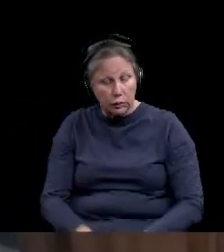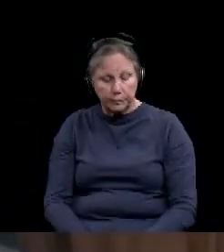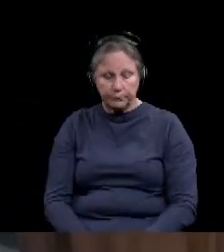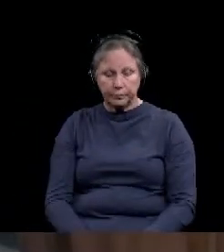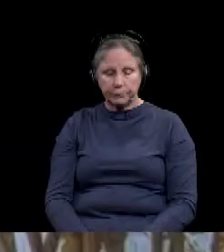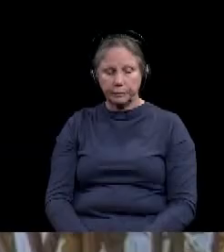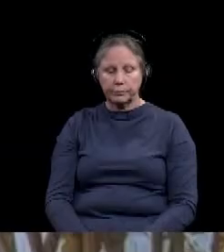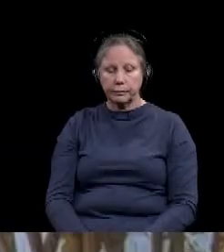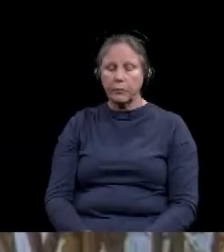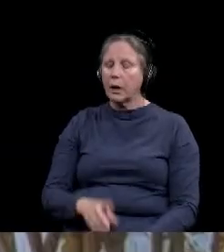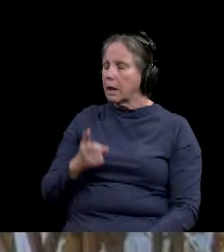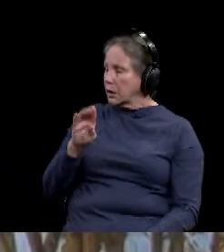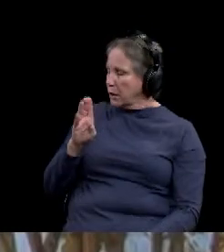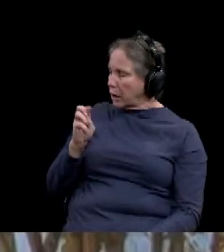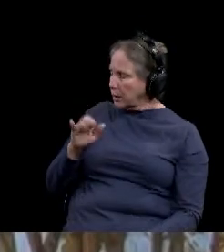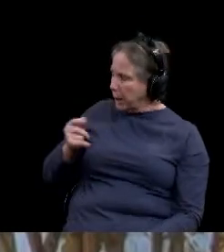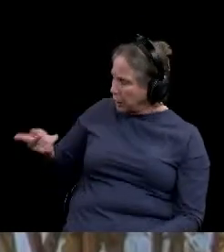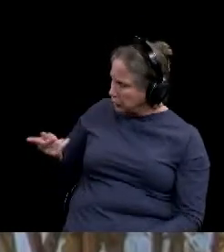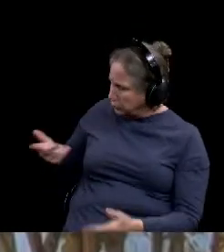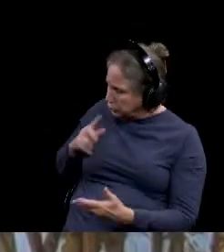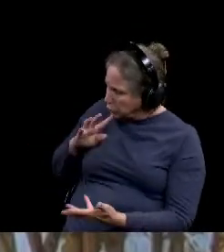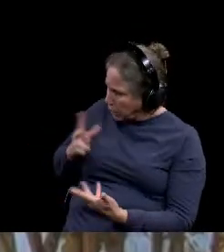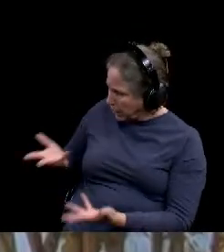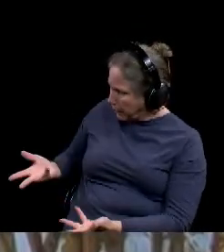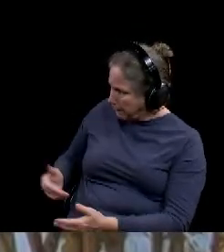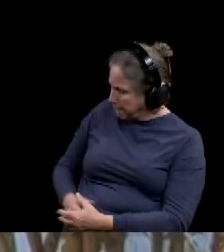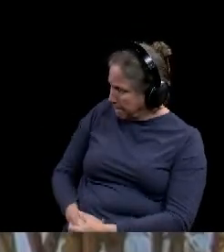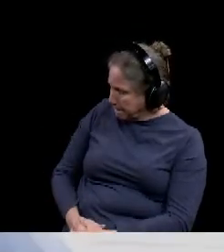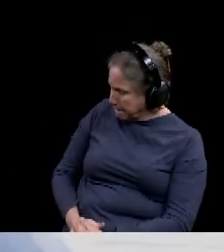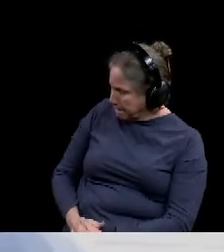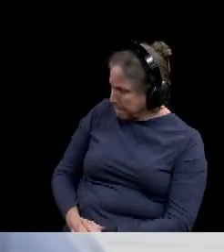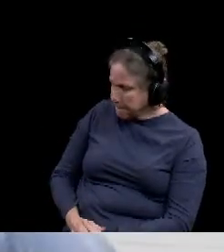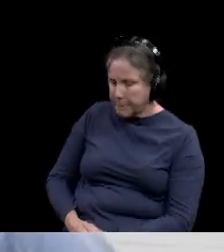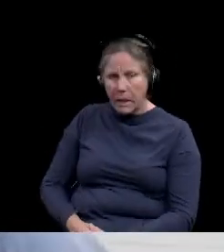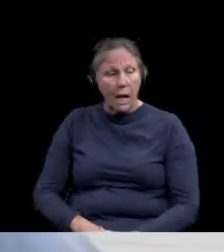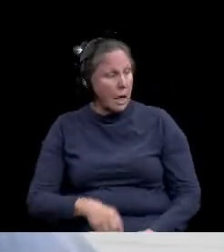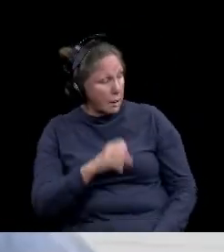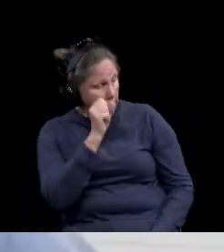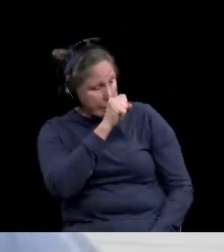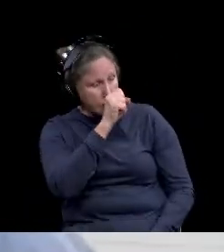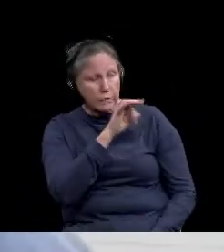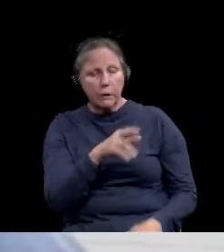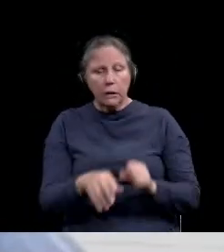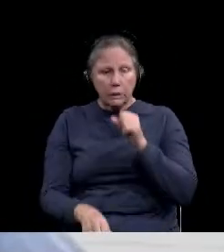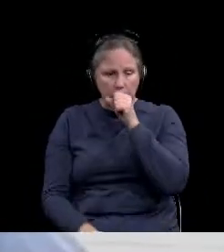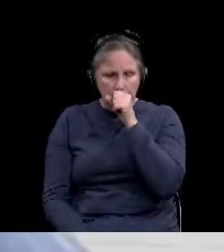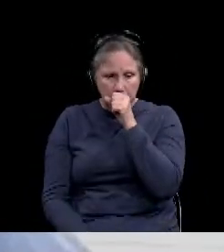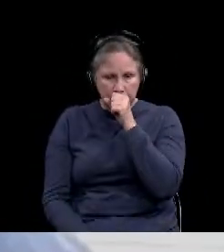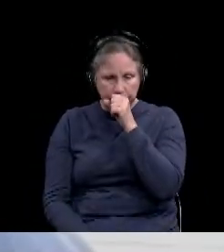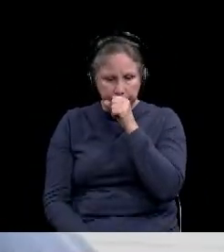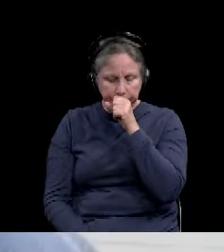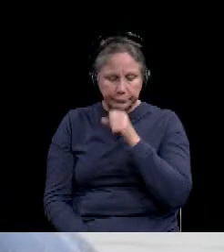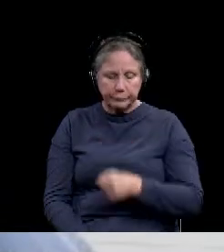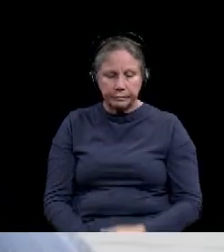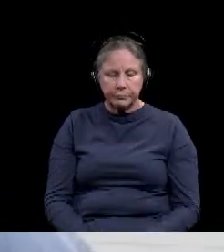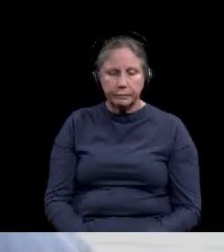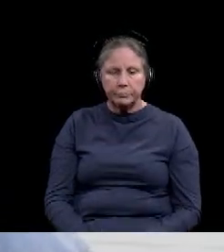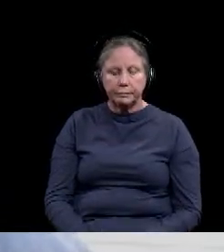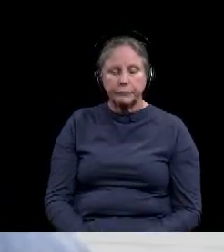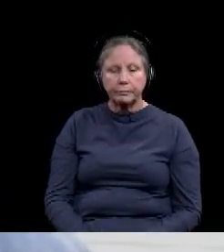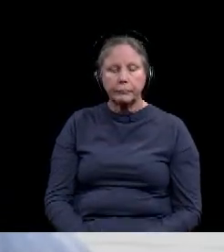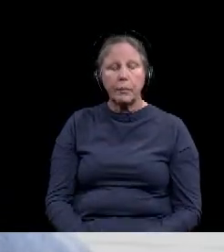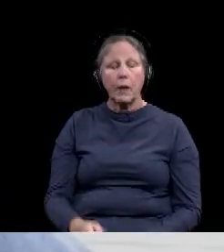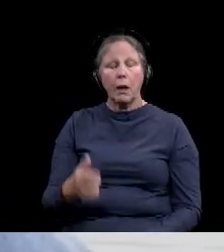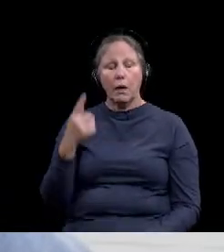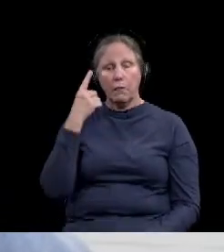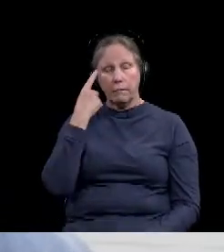Dr. Becker and Dr. Hauser, can y'all each speak to that, please? Um, yes, sir. Um, so, uh, in, speaking to,